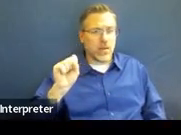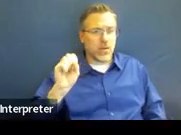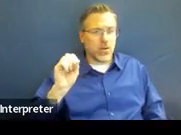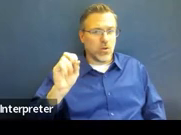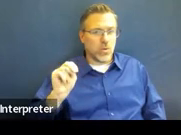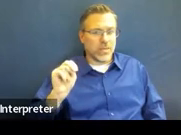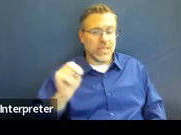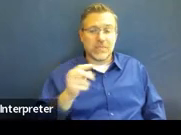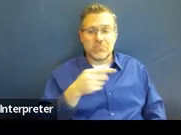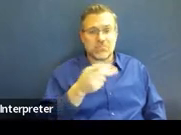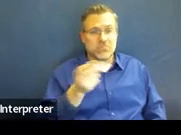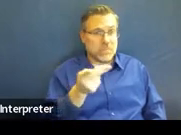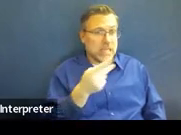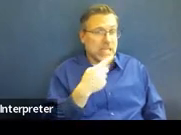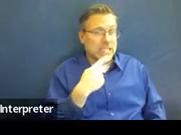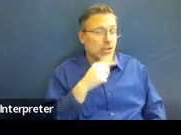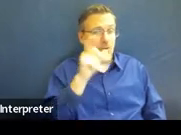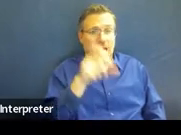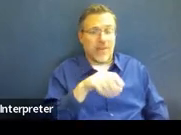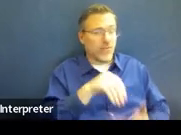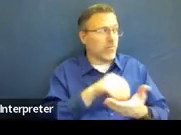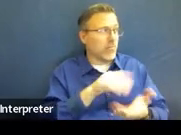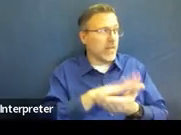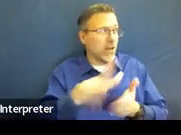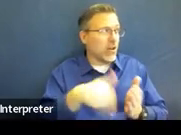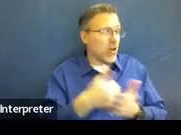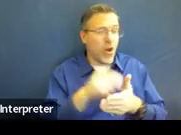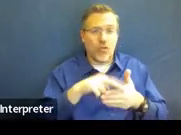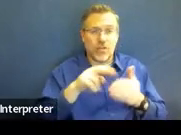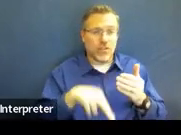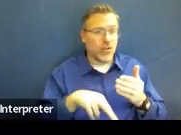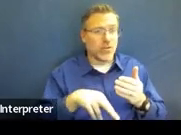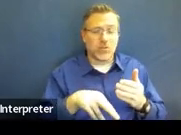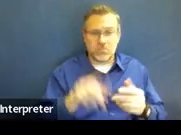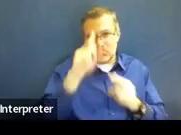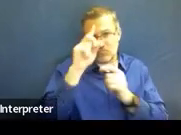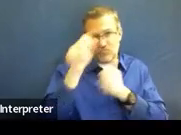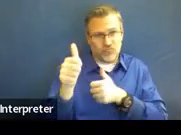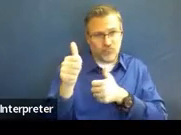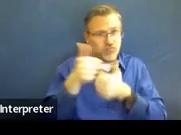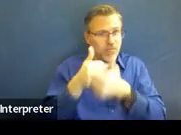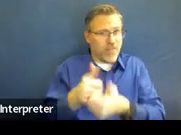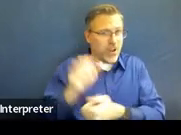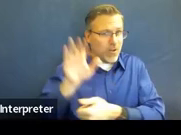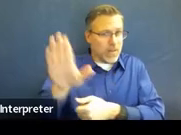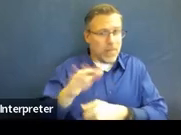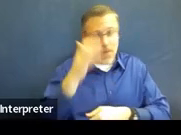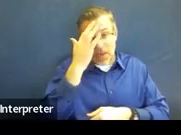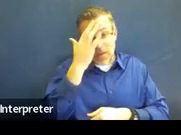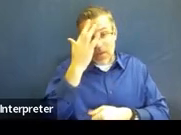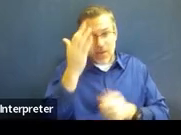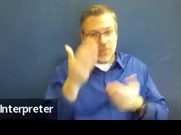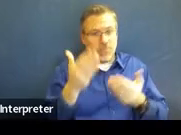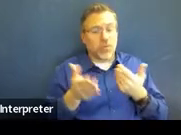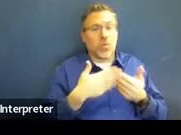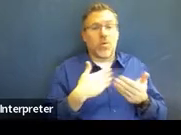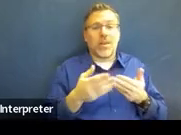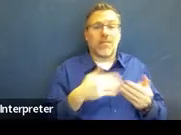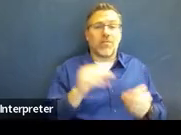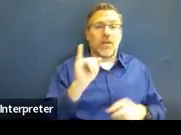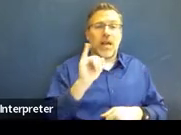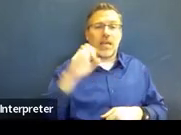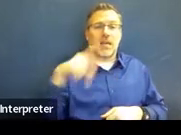go with what they were saying. I think that whatever the IEP team discusses and makes